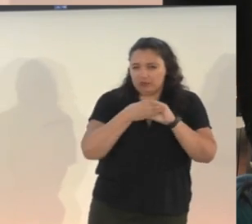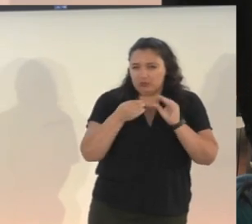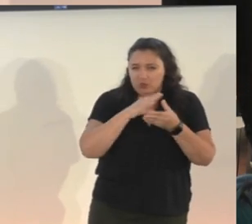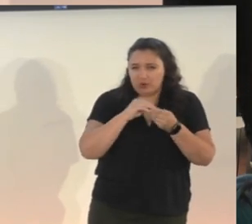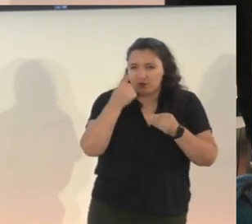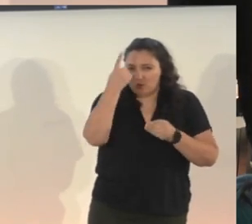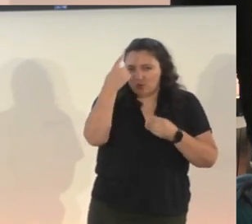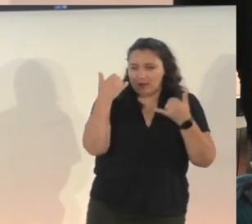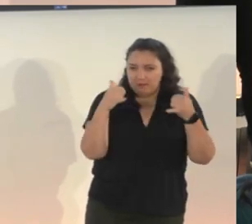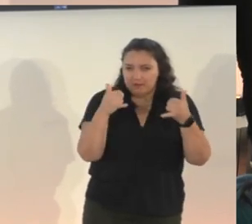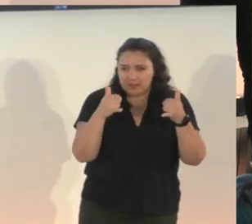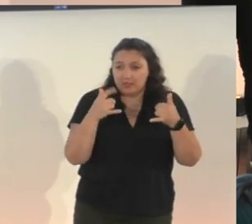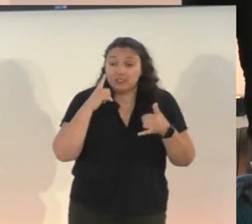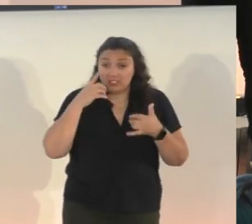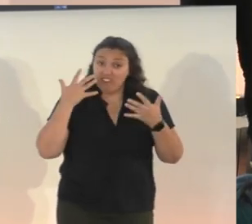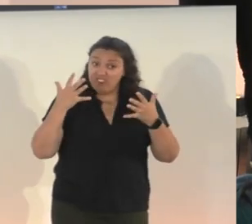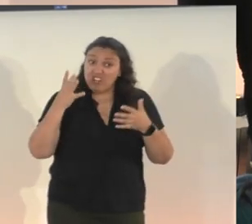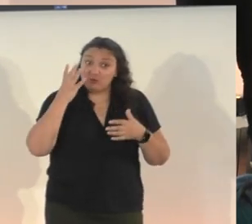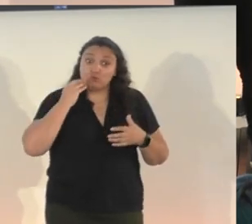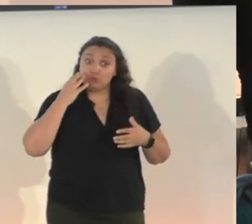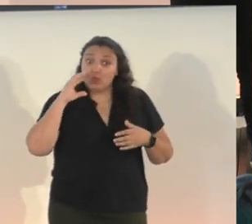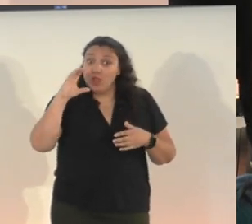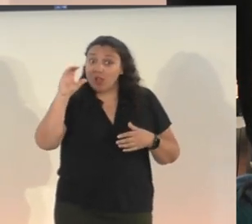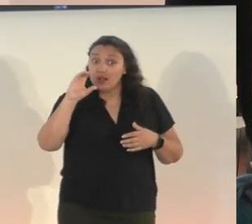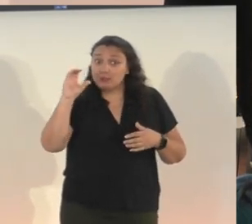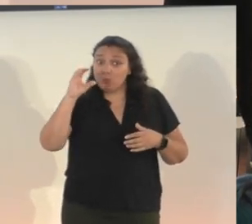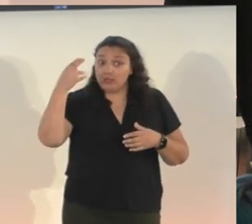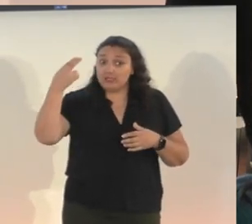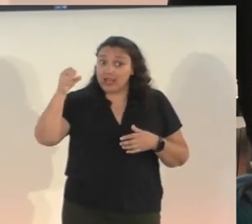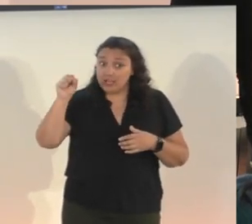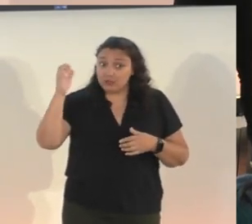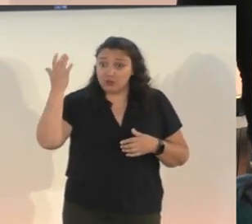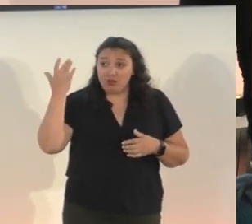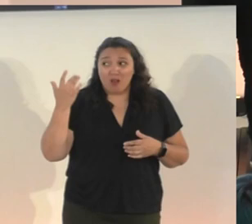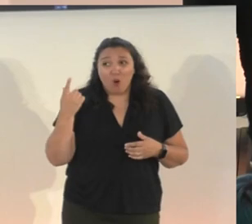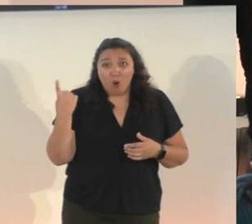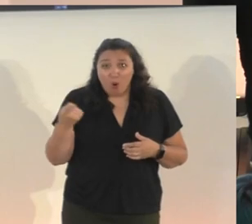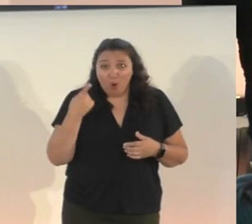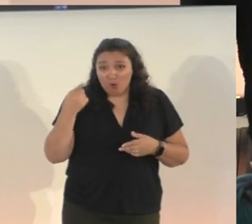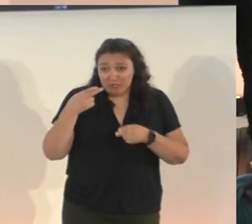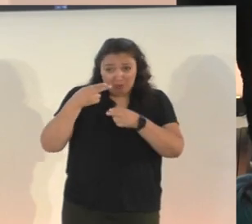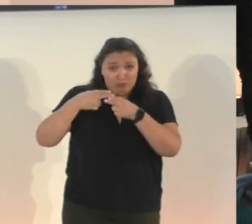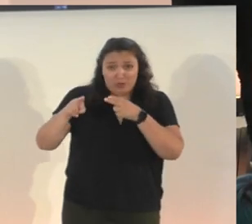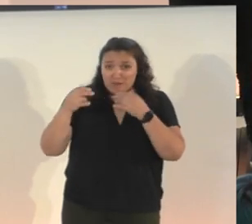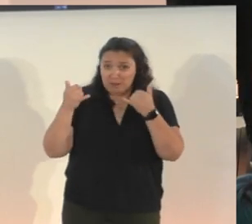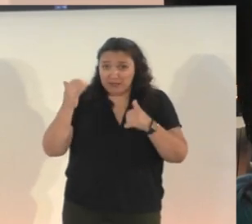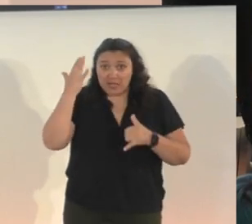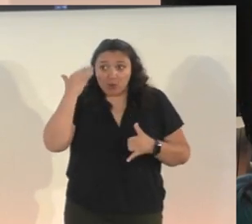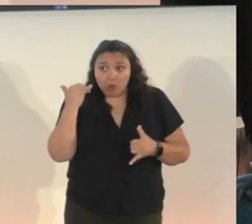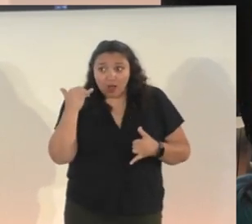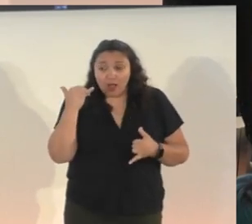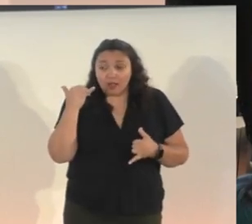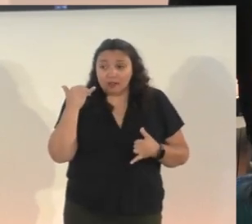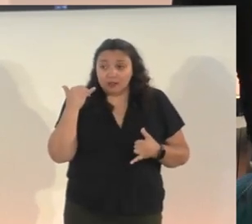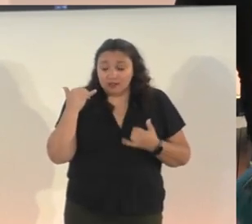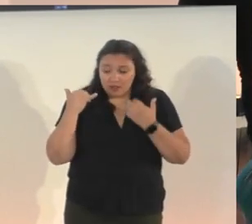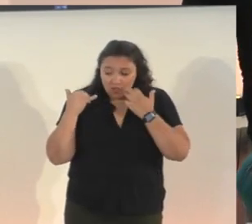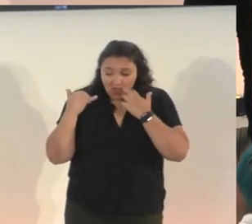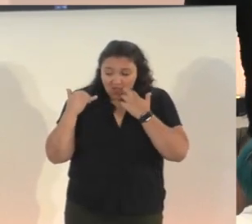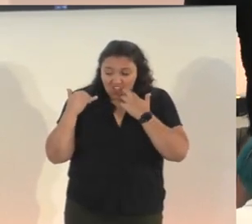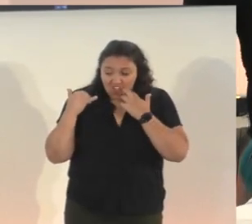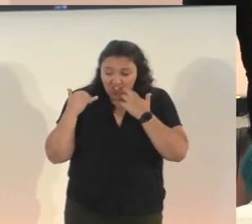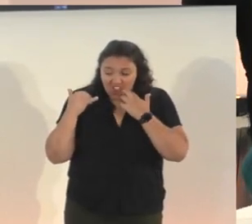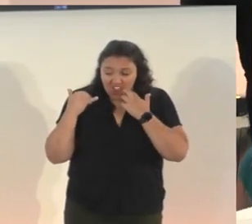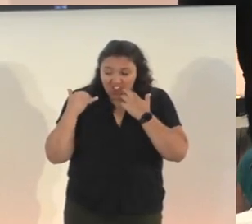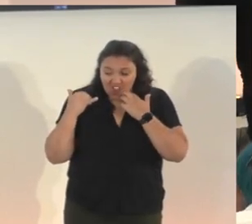who had played Cosmonious High before. Unfortunately, he only played for a couple minutes, and that's because of a barrier he faced pretty